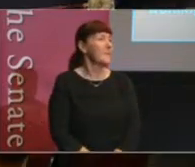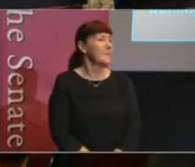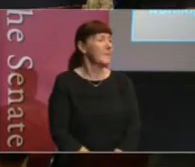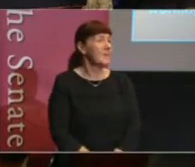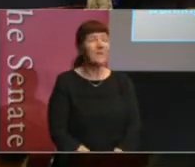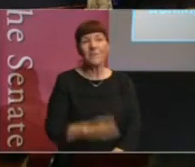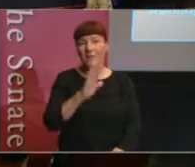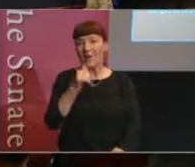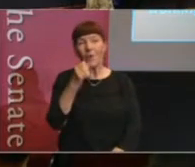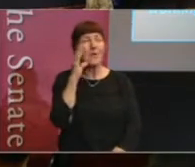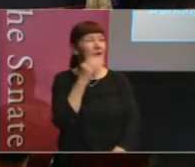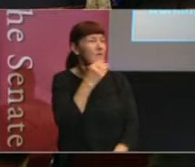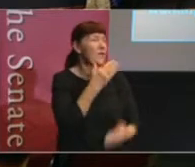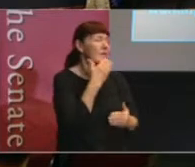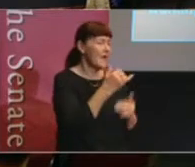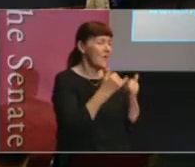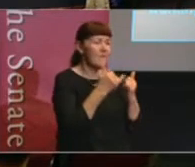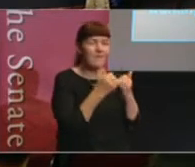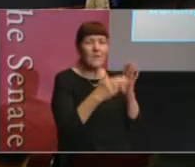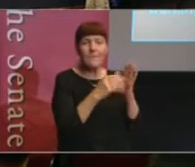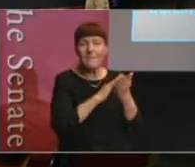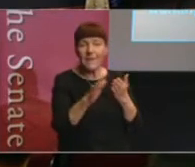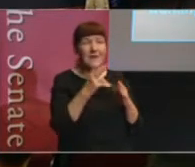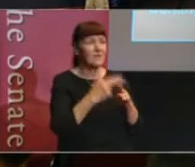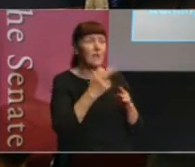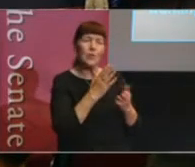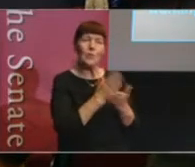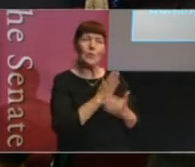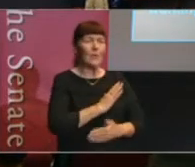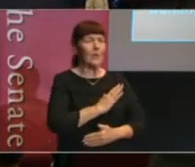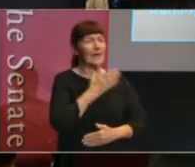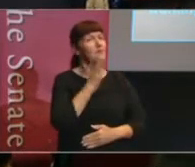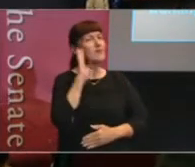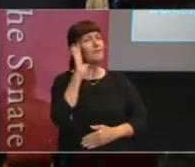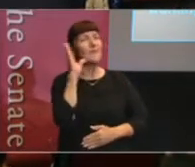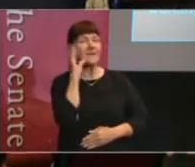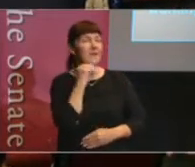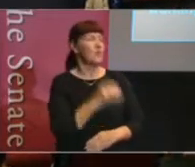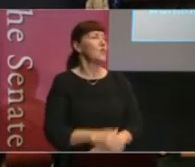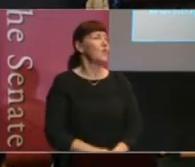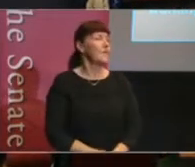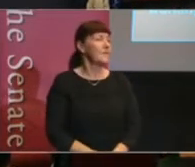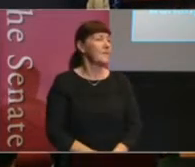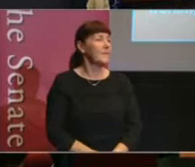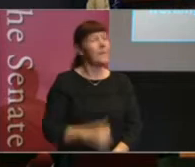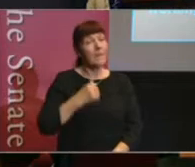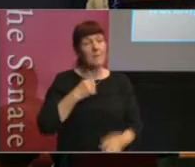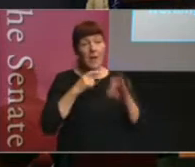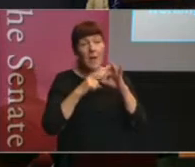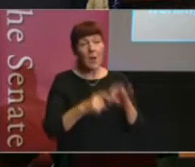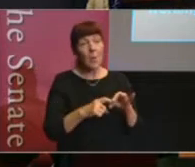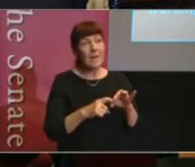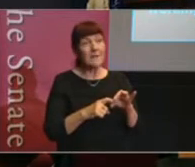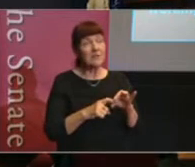Hello, good afternoon and thank you very much for your very interesting talk this afternoon. I guess my question relates